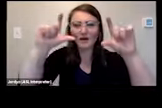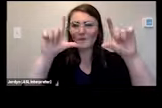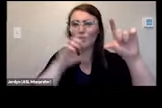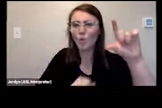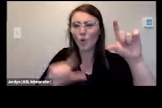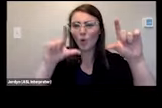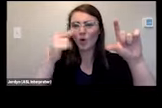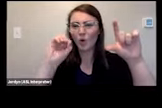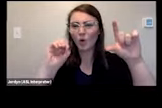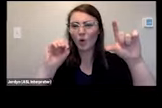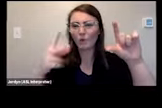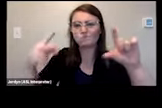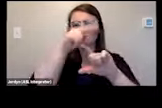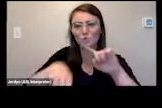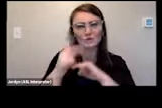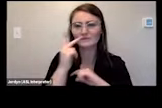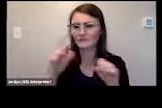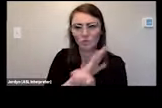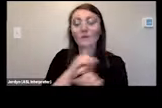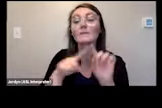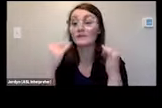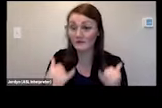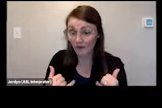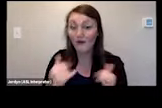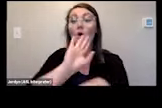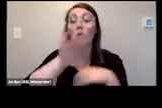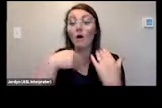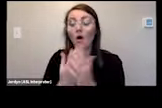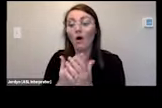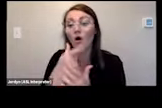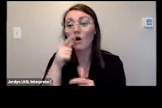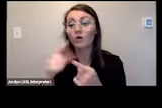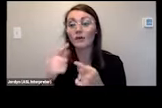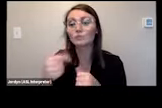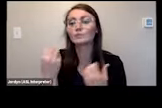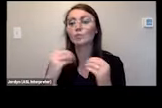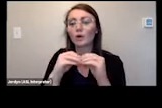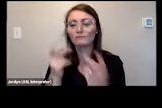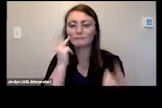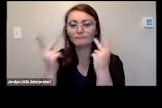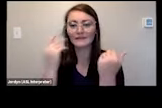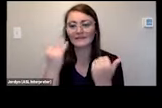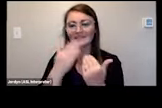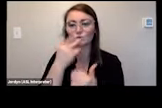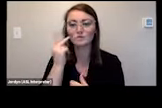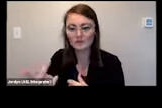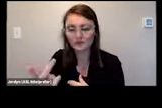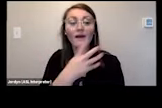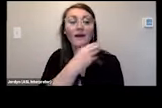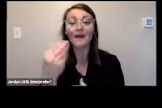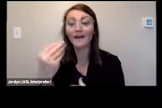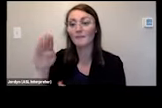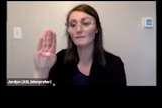process of being 3d printed but now we made all the letters visible so that way it's more clear and we also have a blog